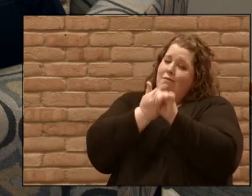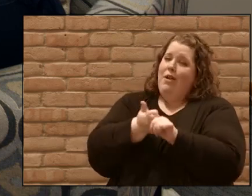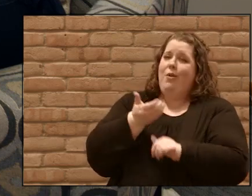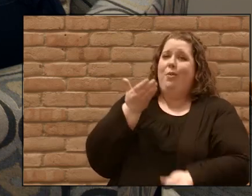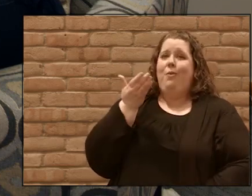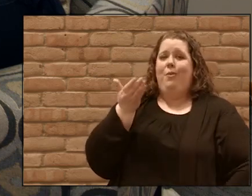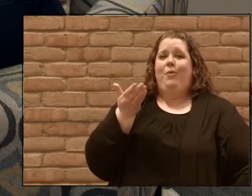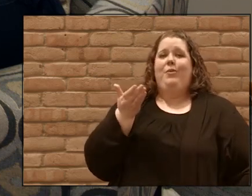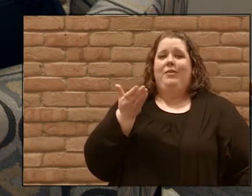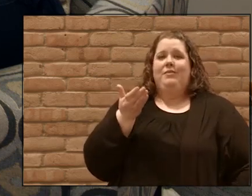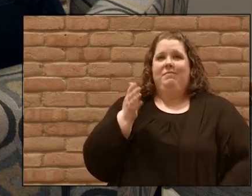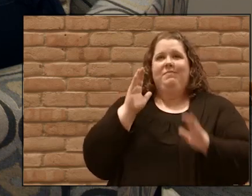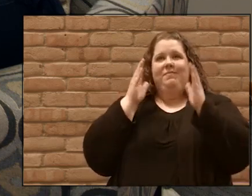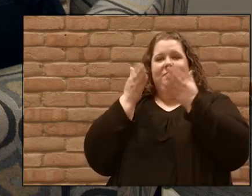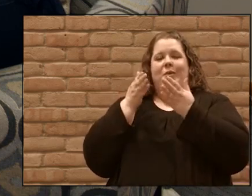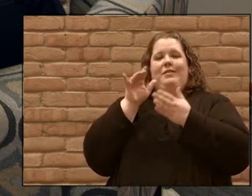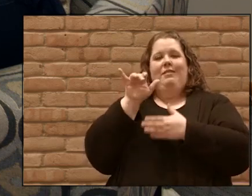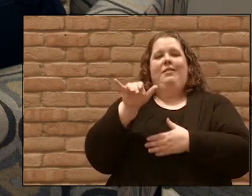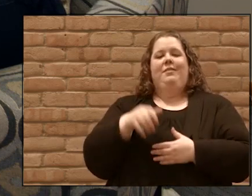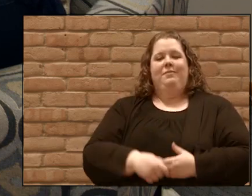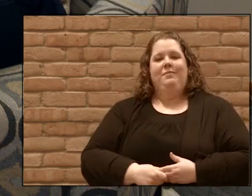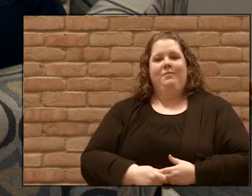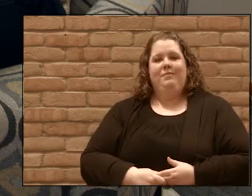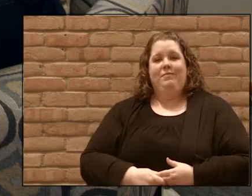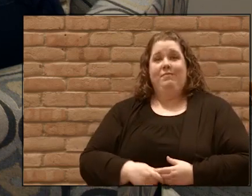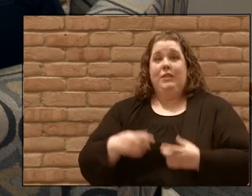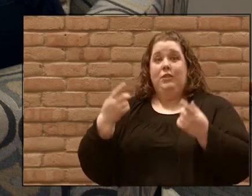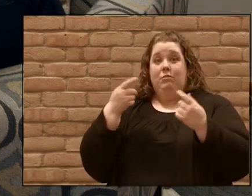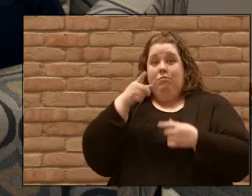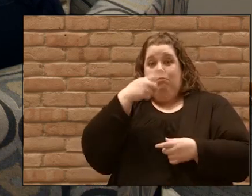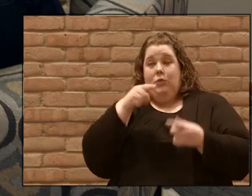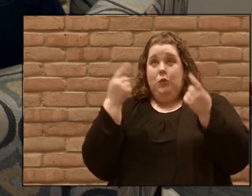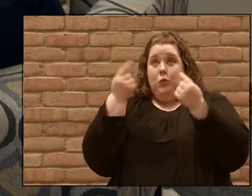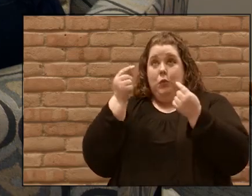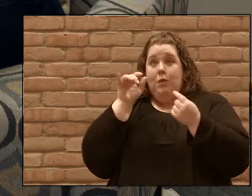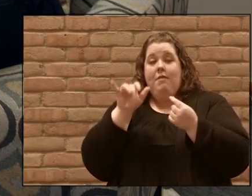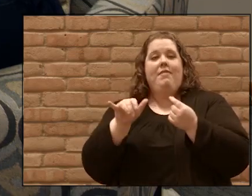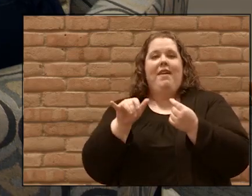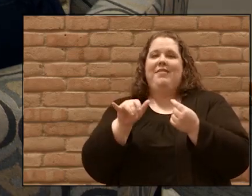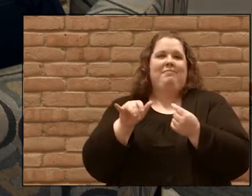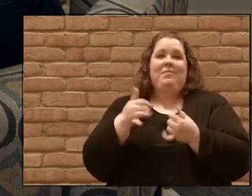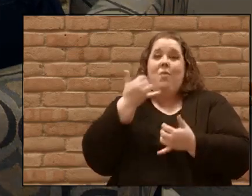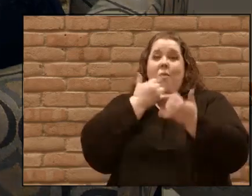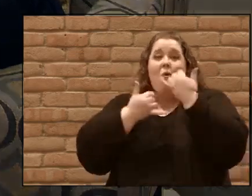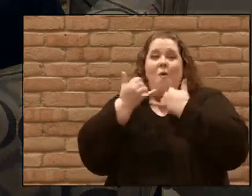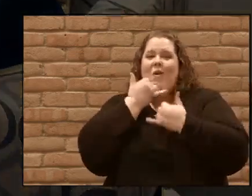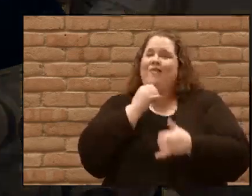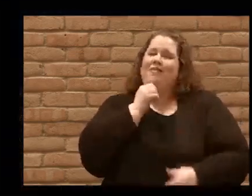and focus on that you do that you're not going to go wrong